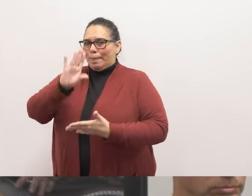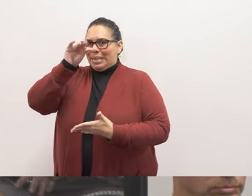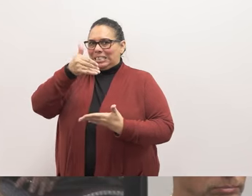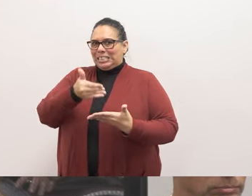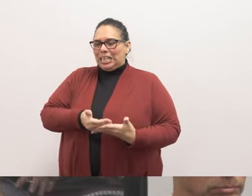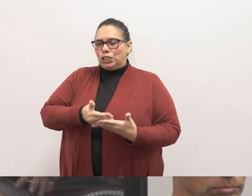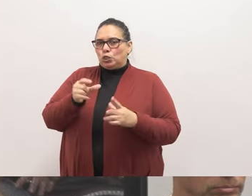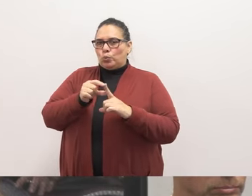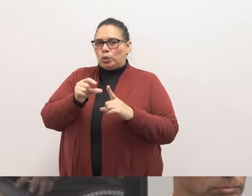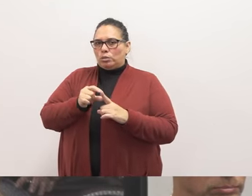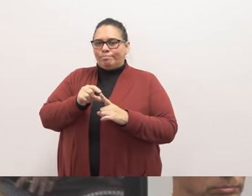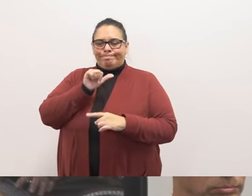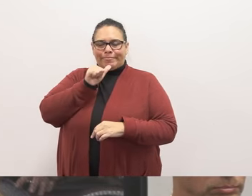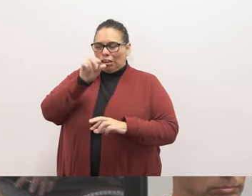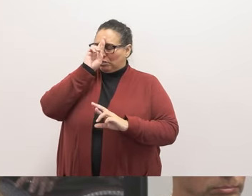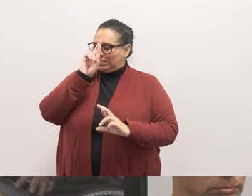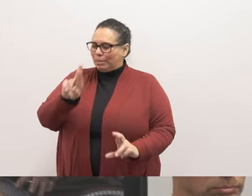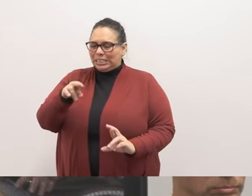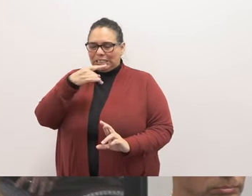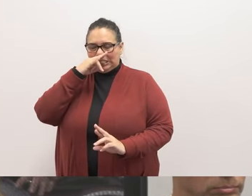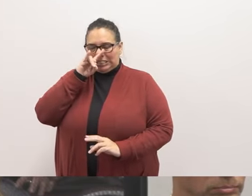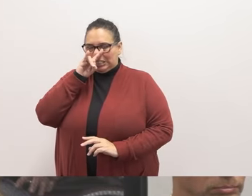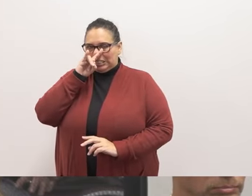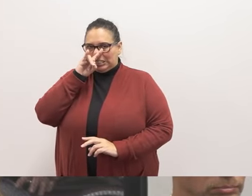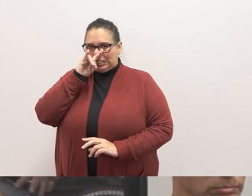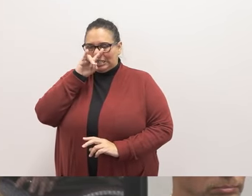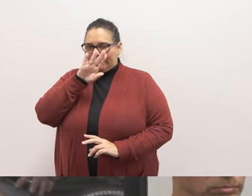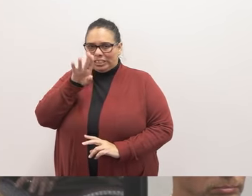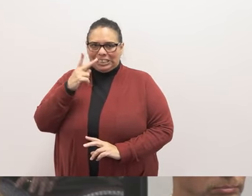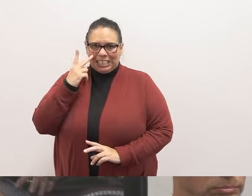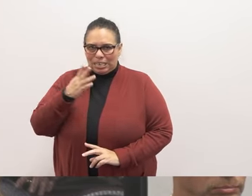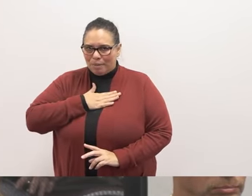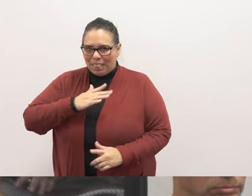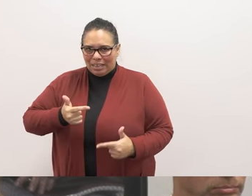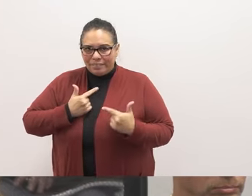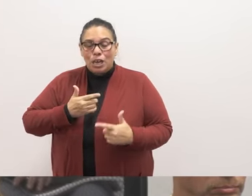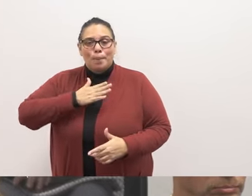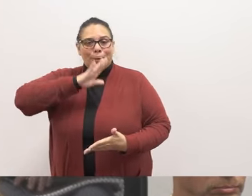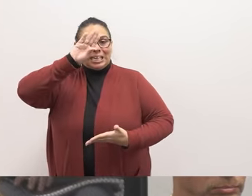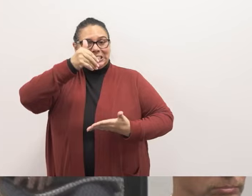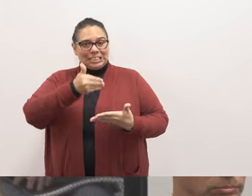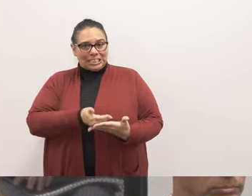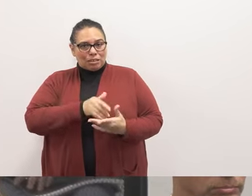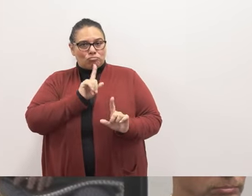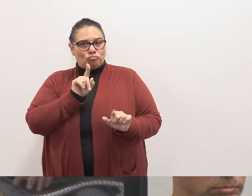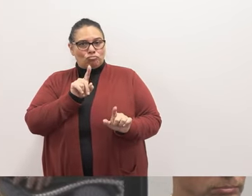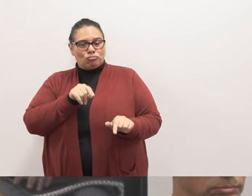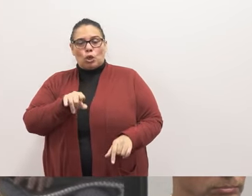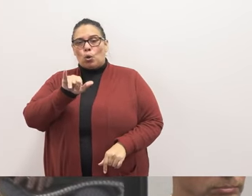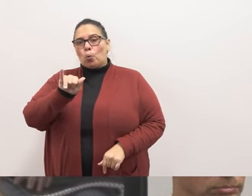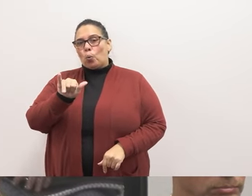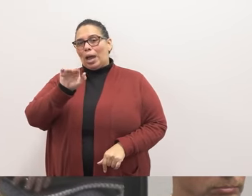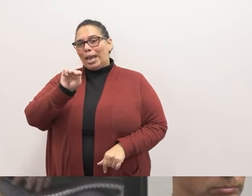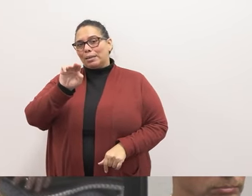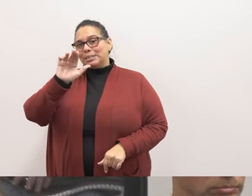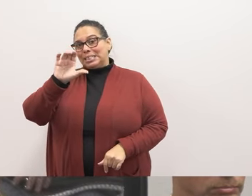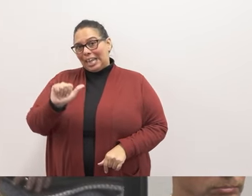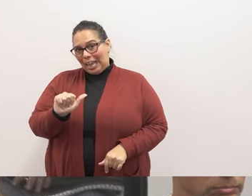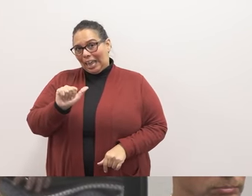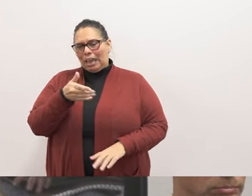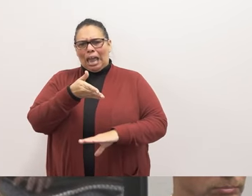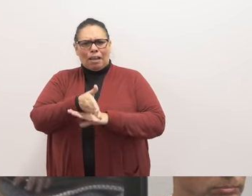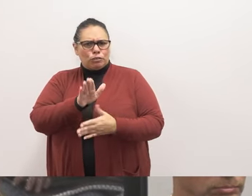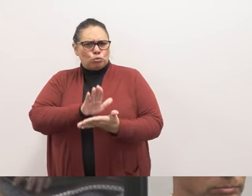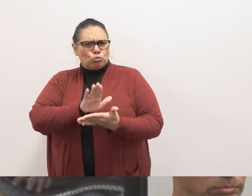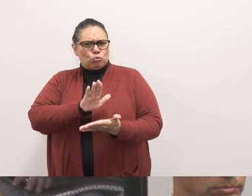the most disrespectful kids I have ever been around in my life. Let me just add that my son has been in attendance at the YMCA before and after school program since